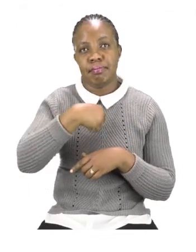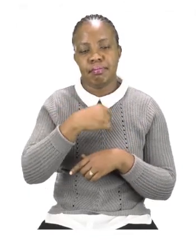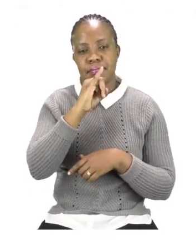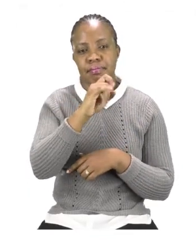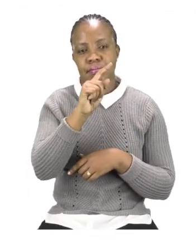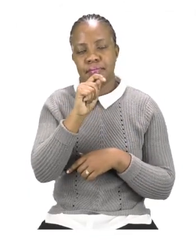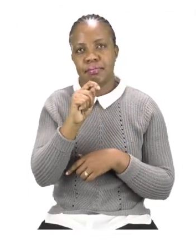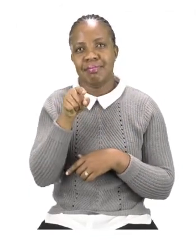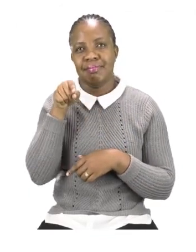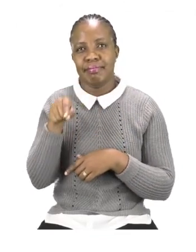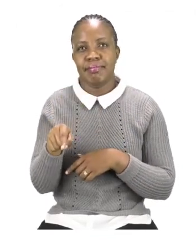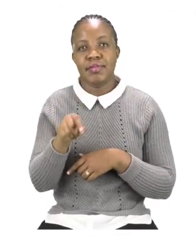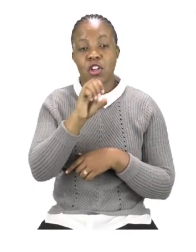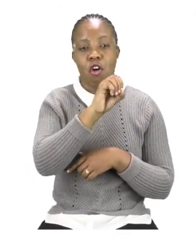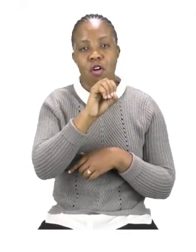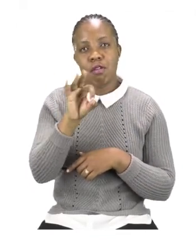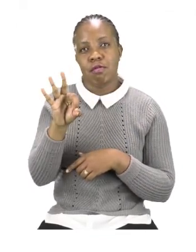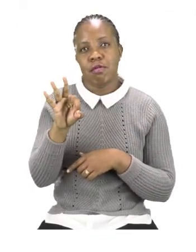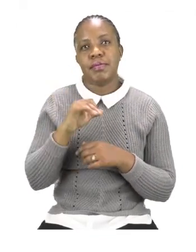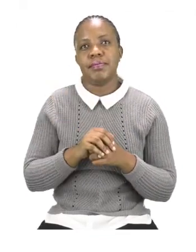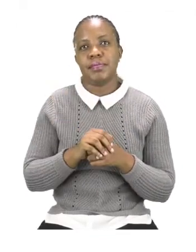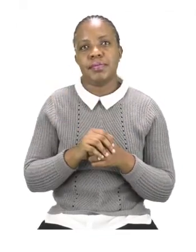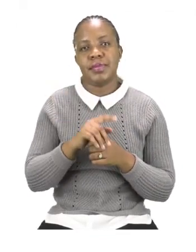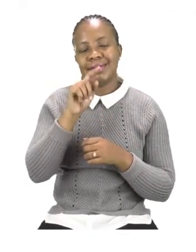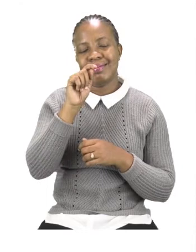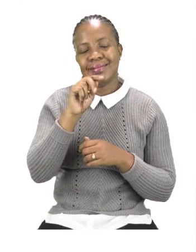of, these,